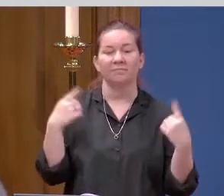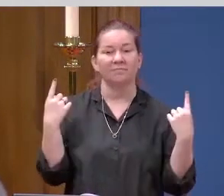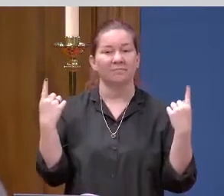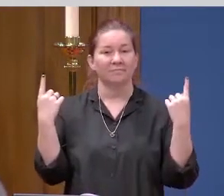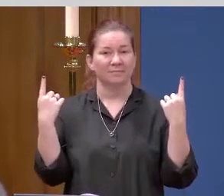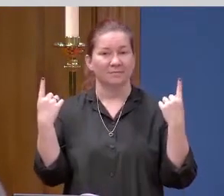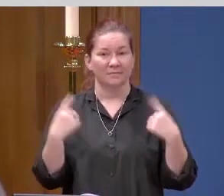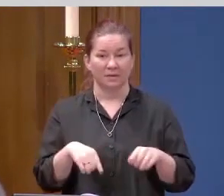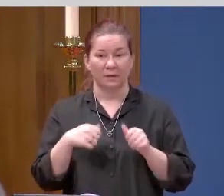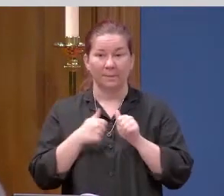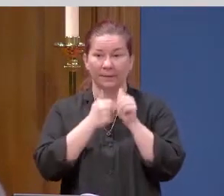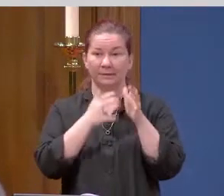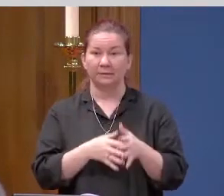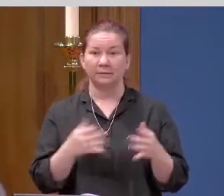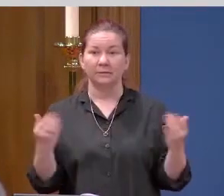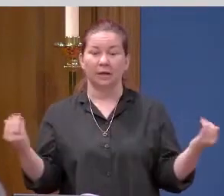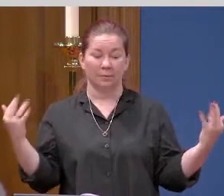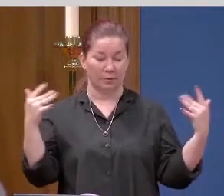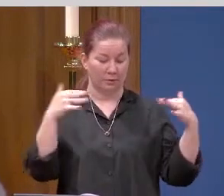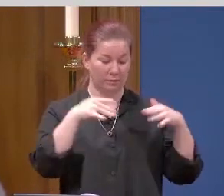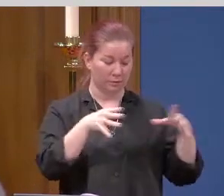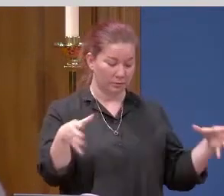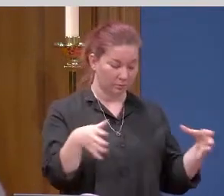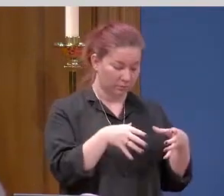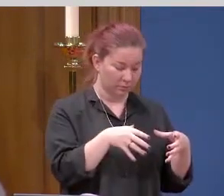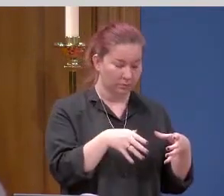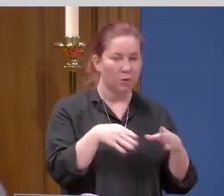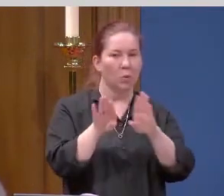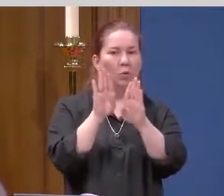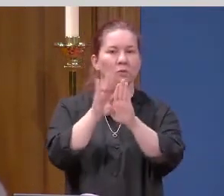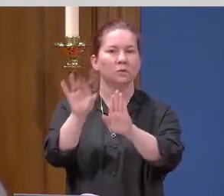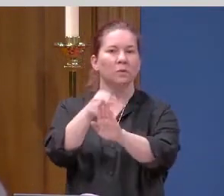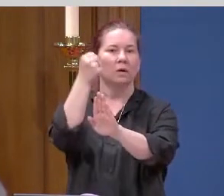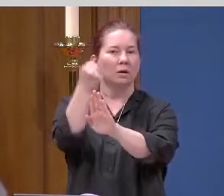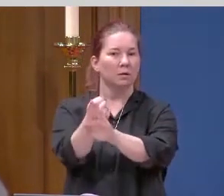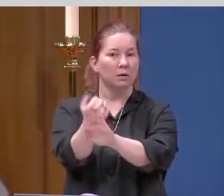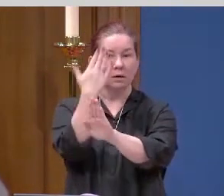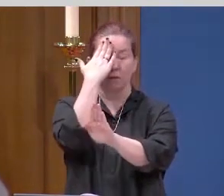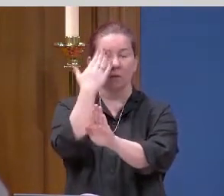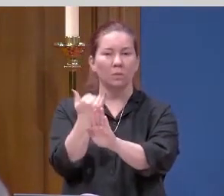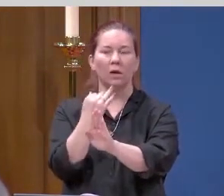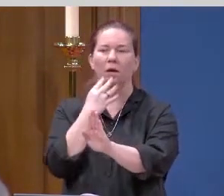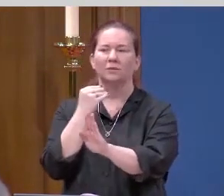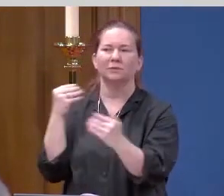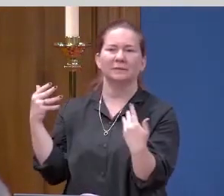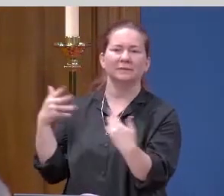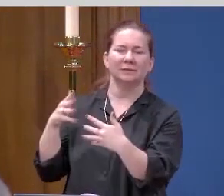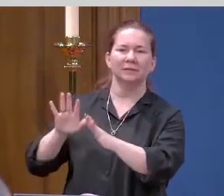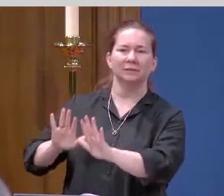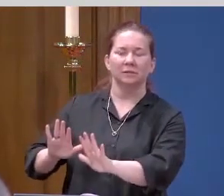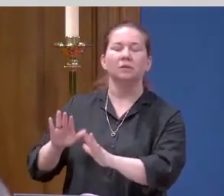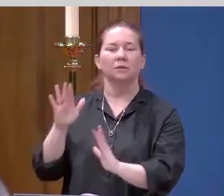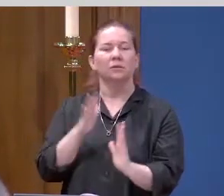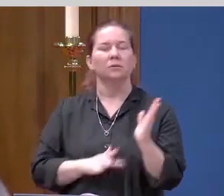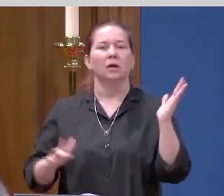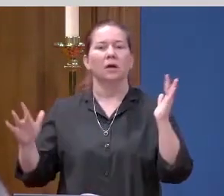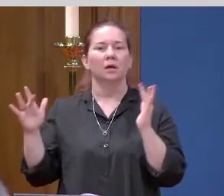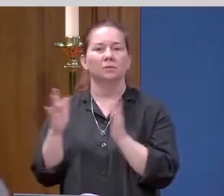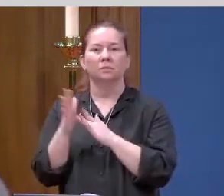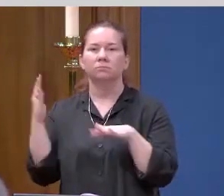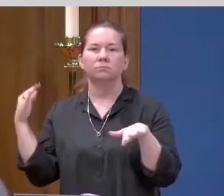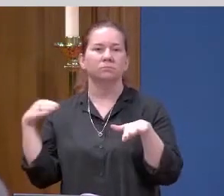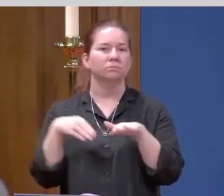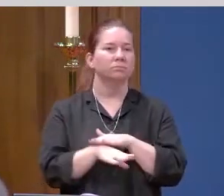disciples had met were locked for fear of the Jews, Jesus came and stood among